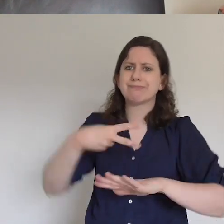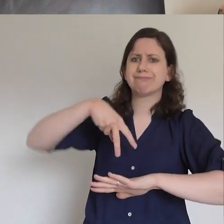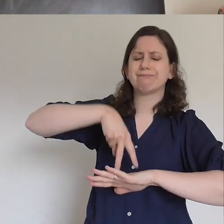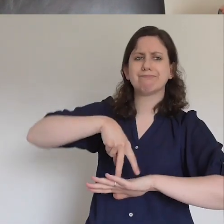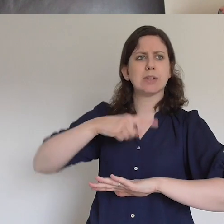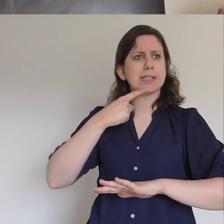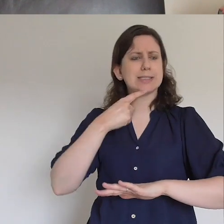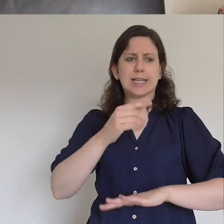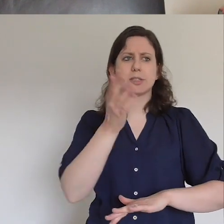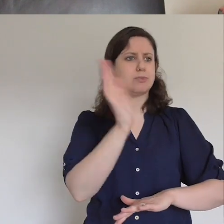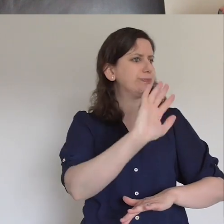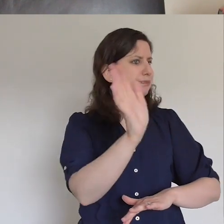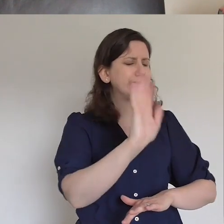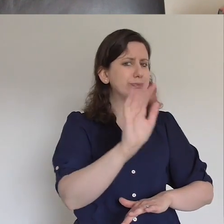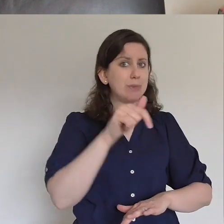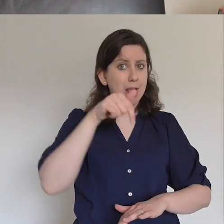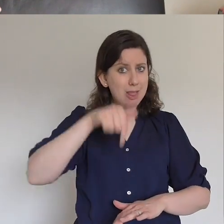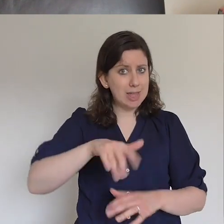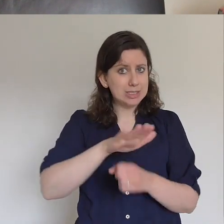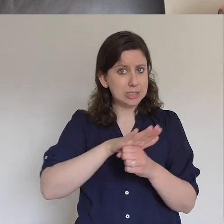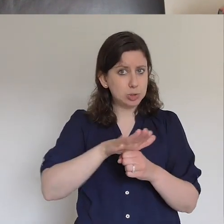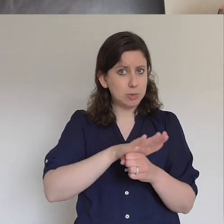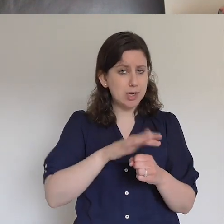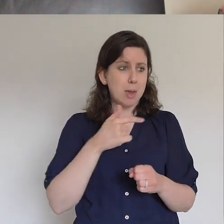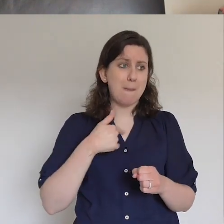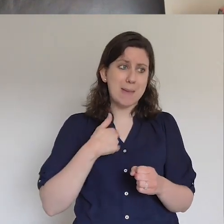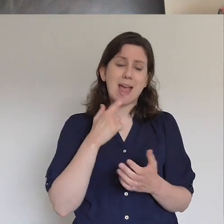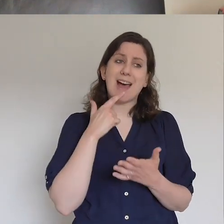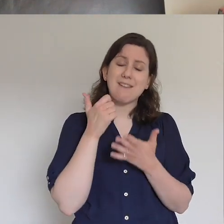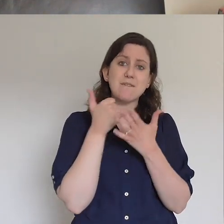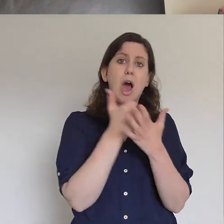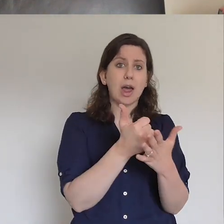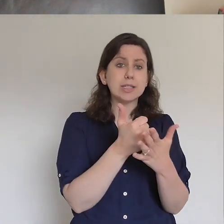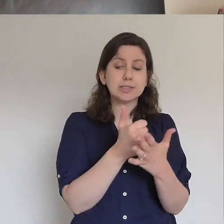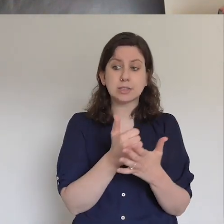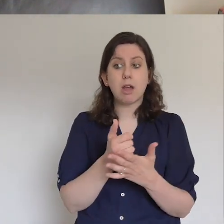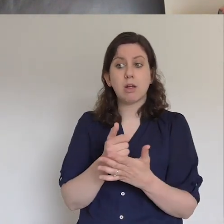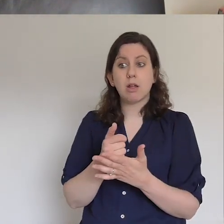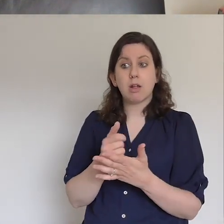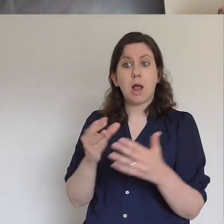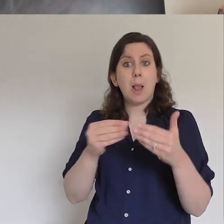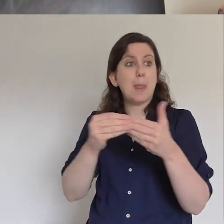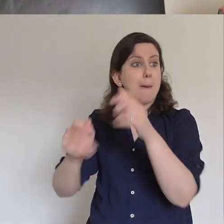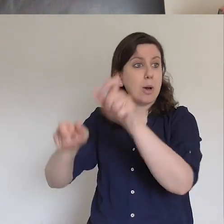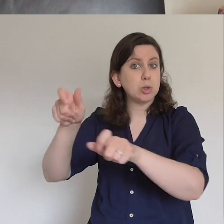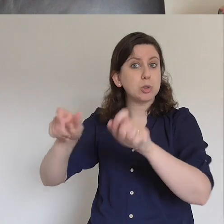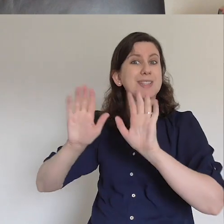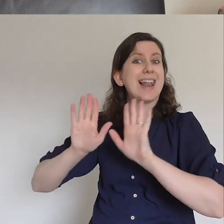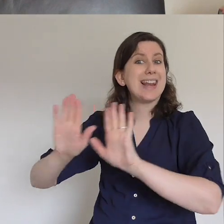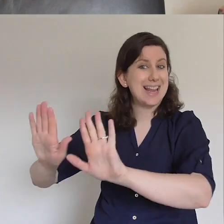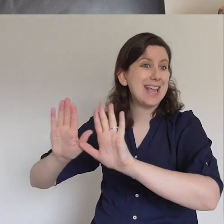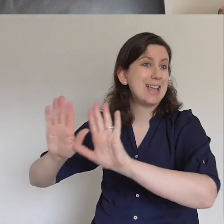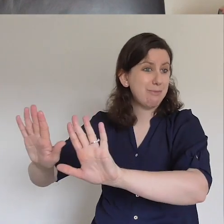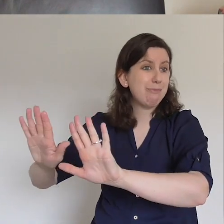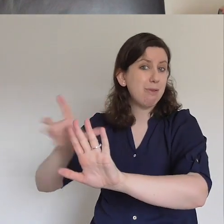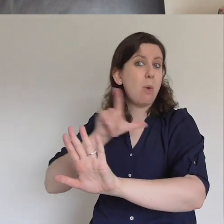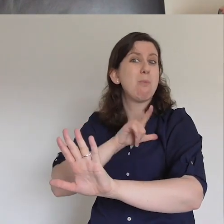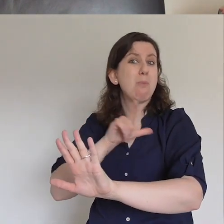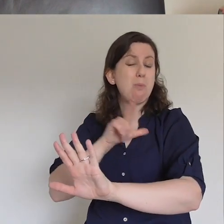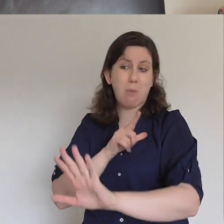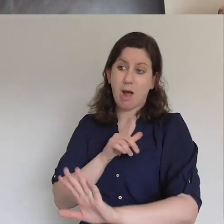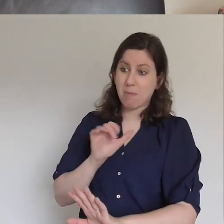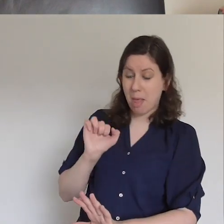you know what, in this present case, I advise you brothers, leave these men alone, let them go because if their purpose or